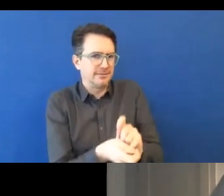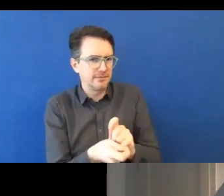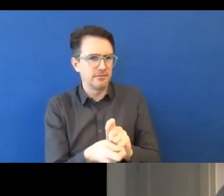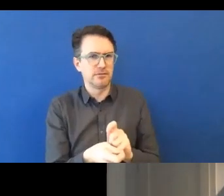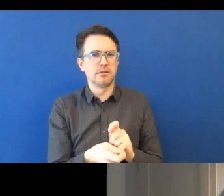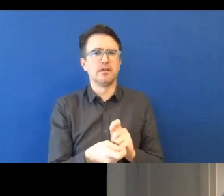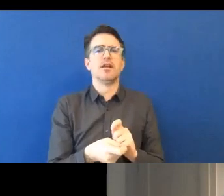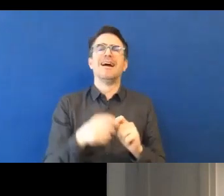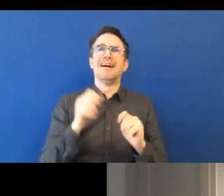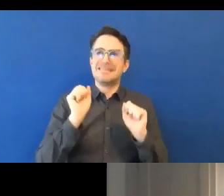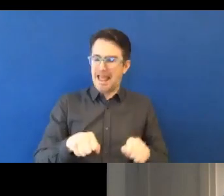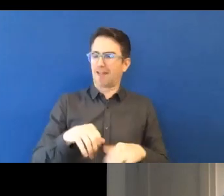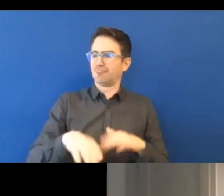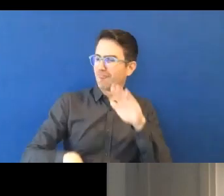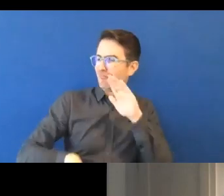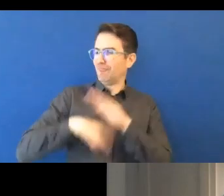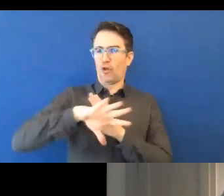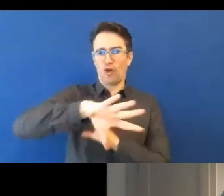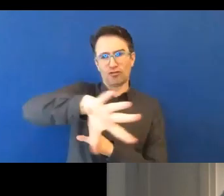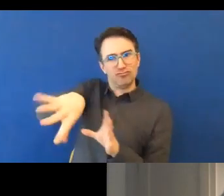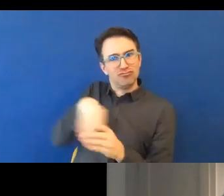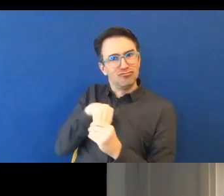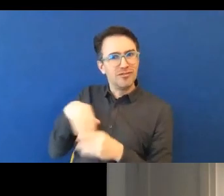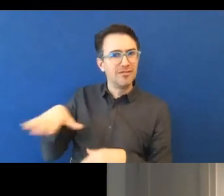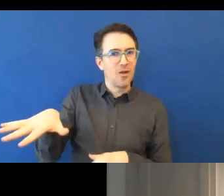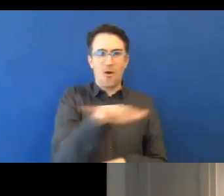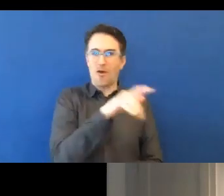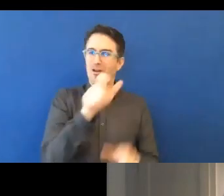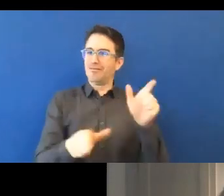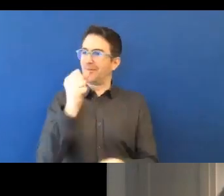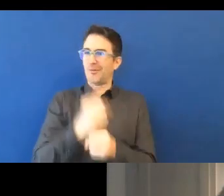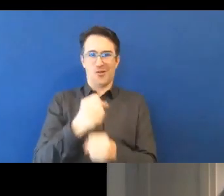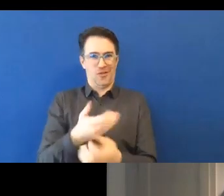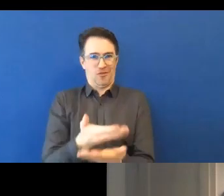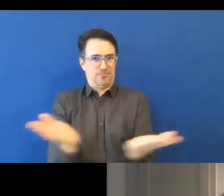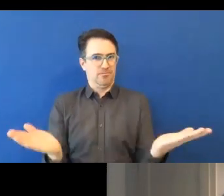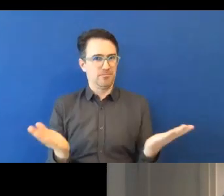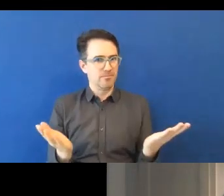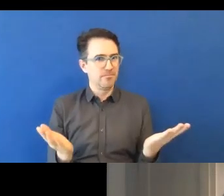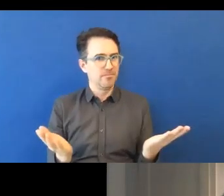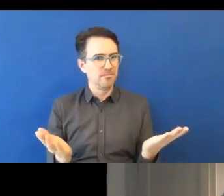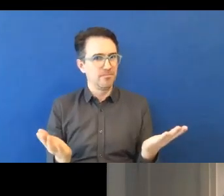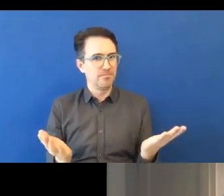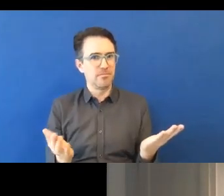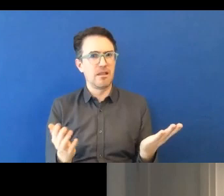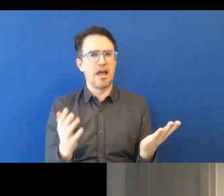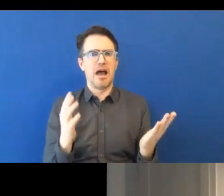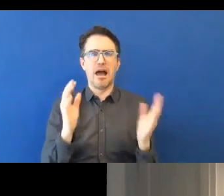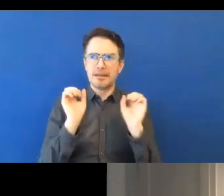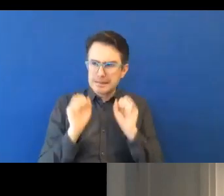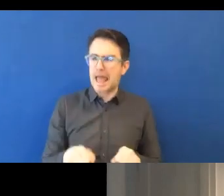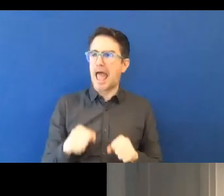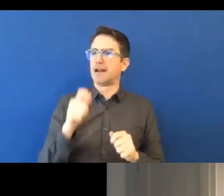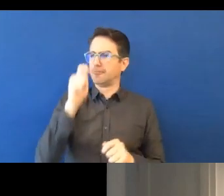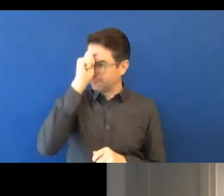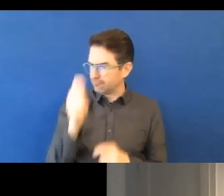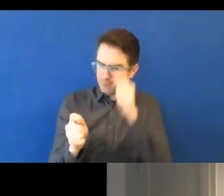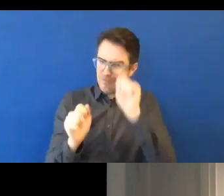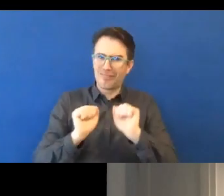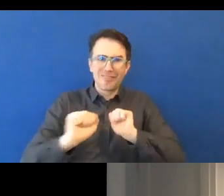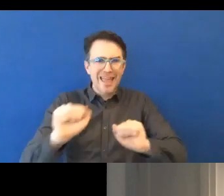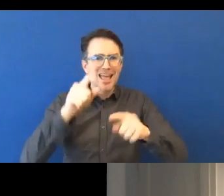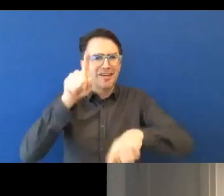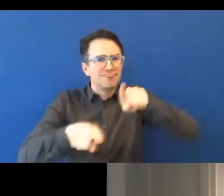your response, I will then move on to Neil to to ask about his specific views on that and lived experience perspectives on